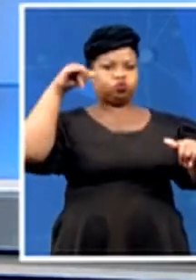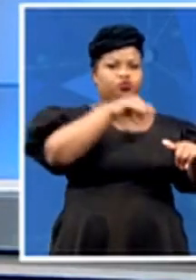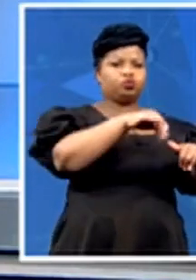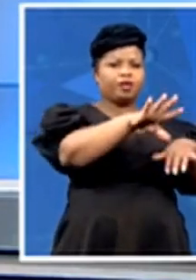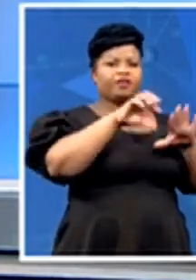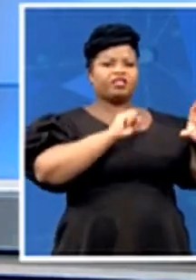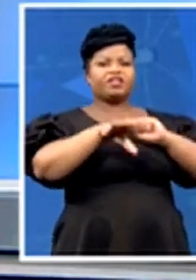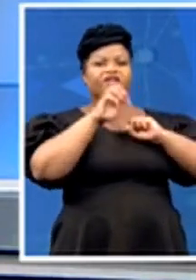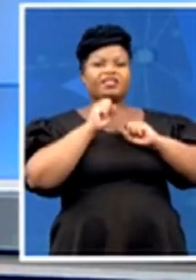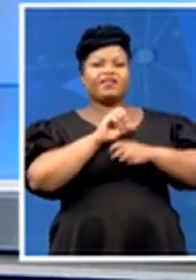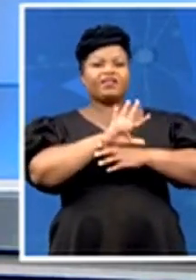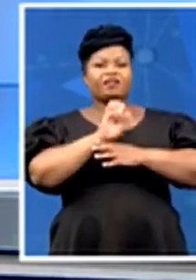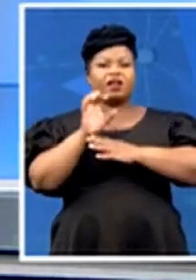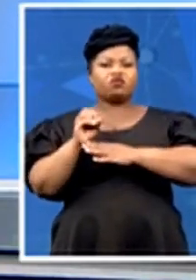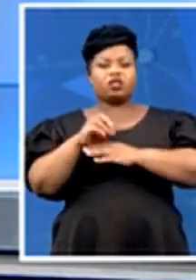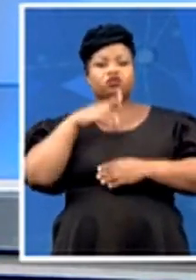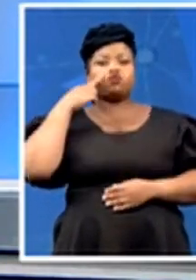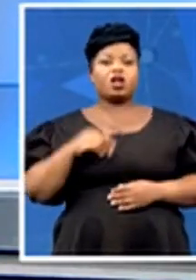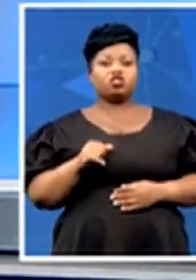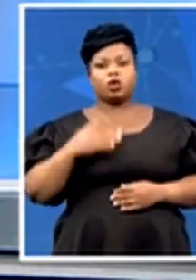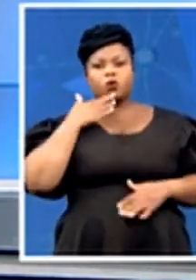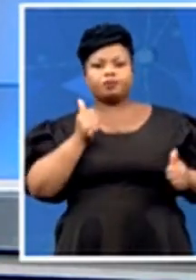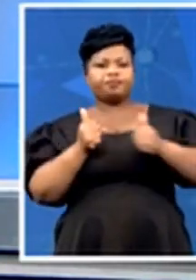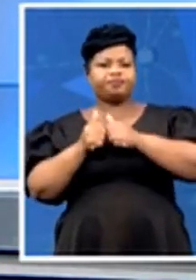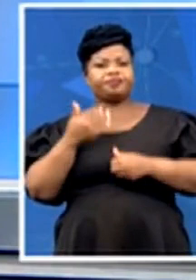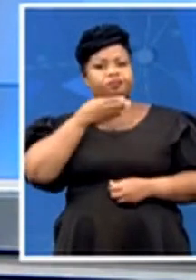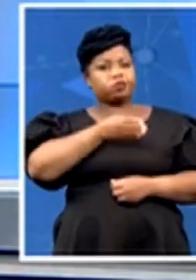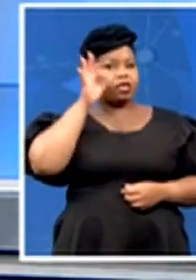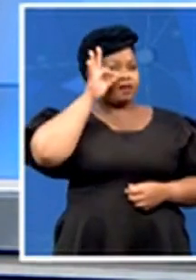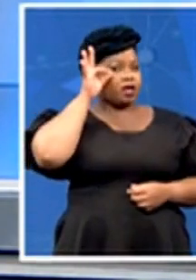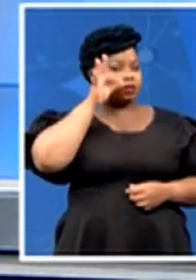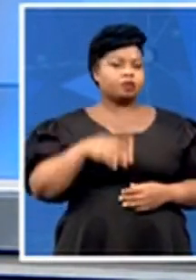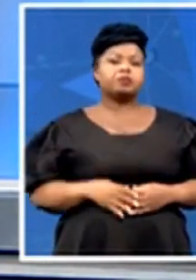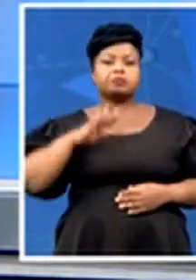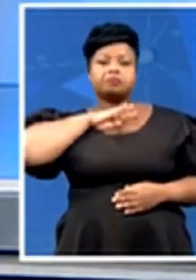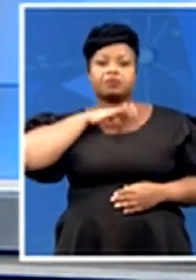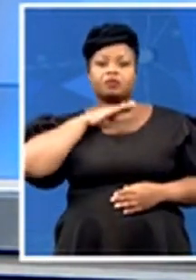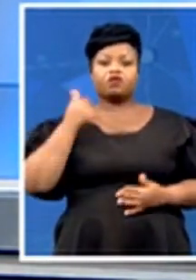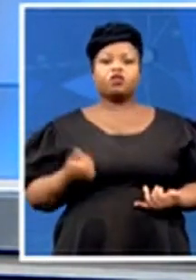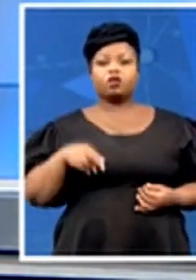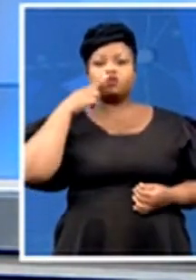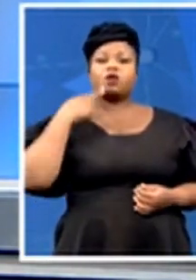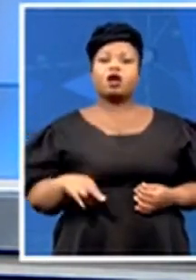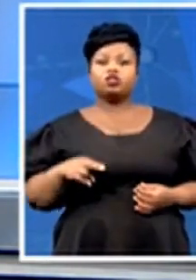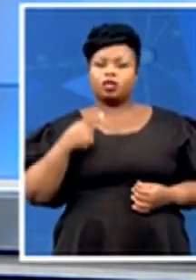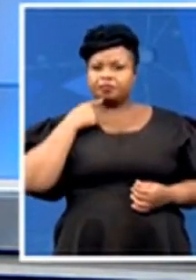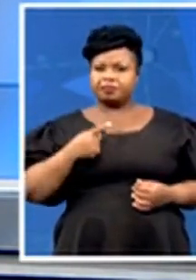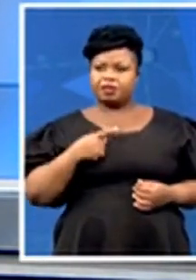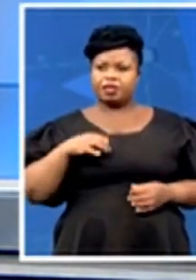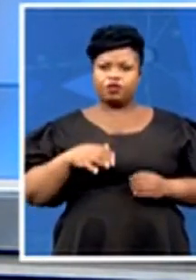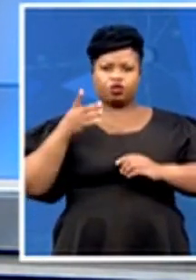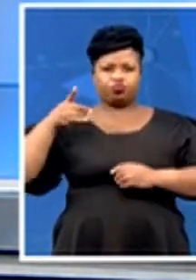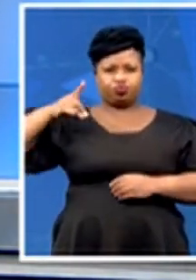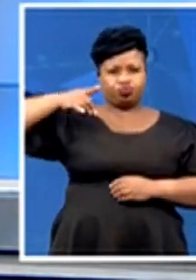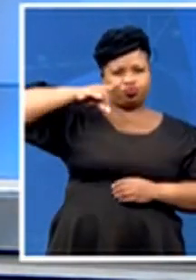of its regional allies in afghanistan russian troops are said to have carried out military drills close to the afghan border amid